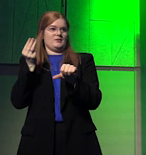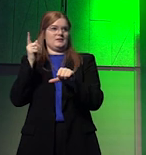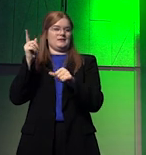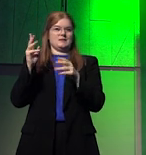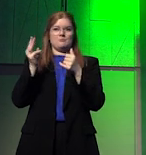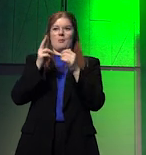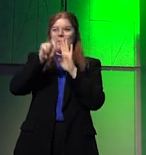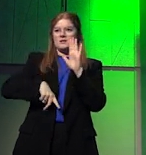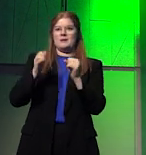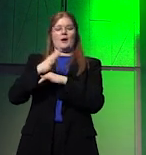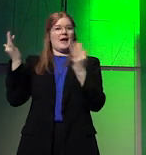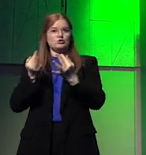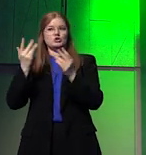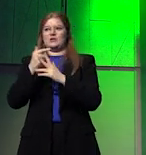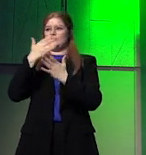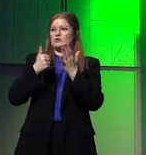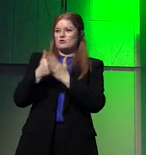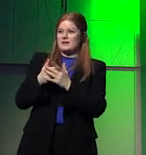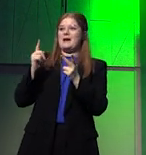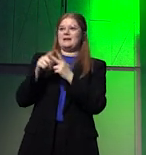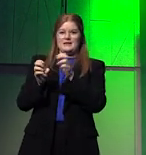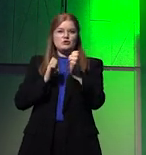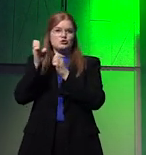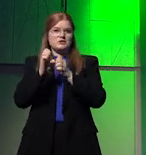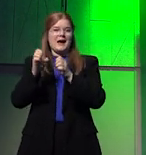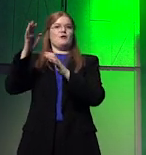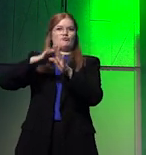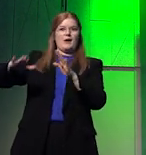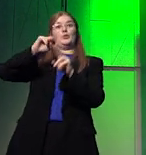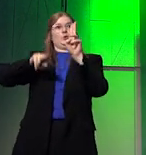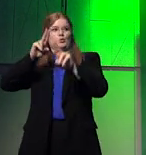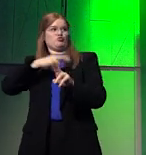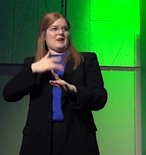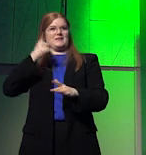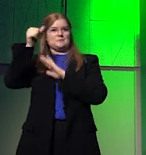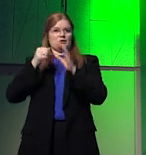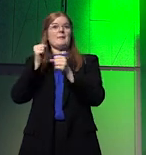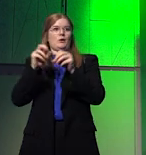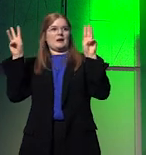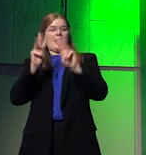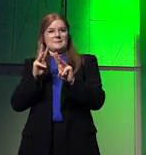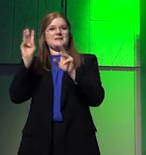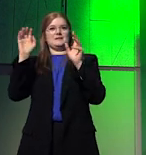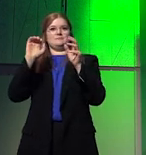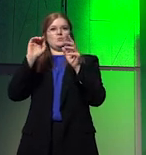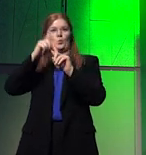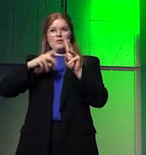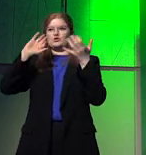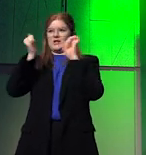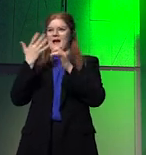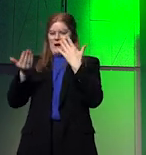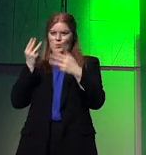policies on agriculture, industry, and energy around the new reality that climate and ecological change are bringing.